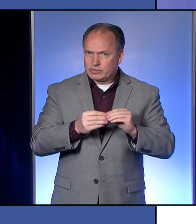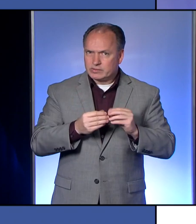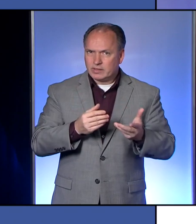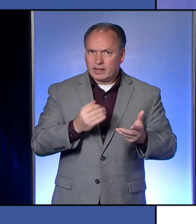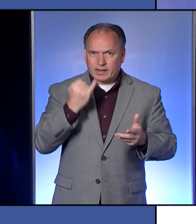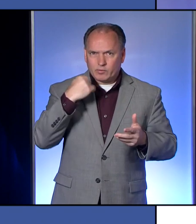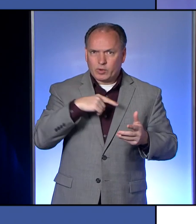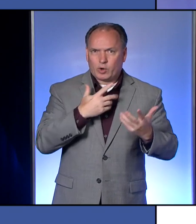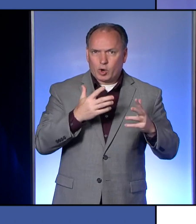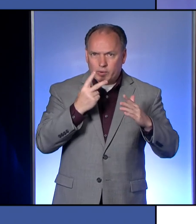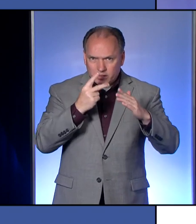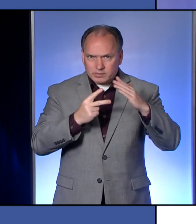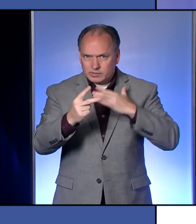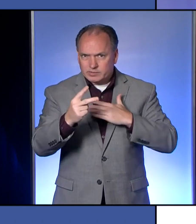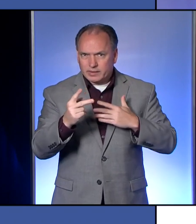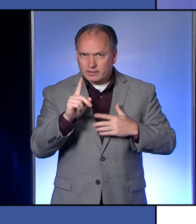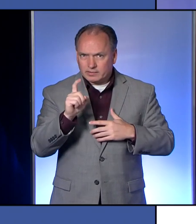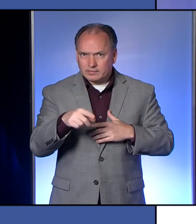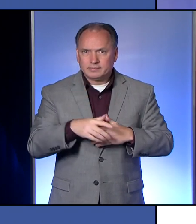we were anticipating it?